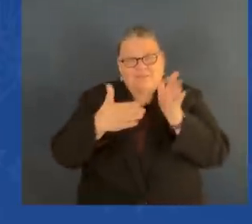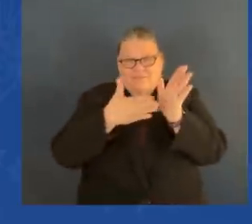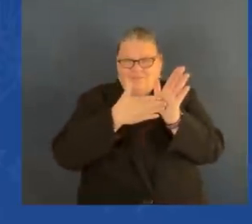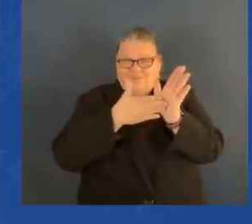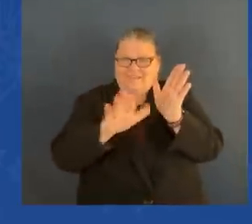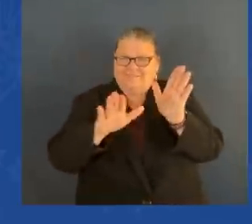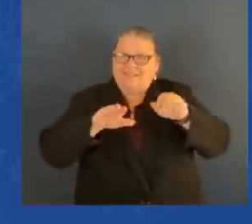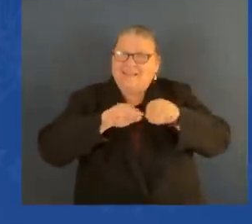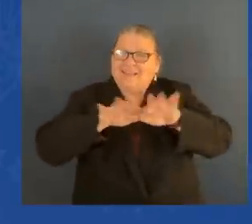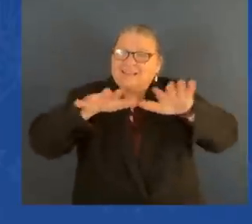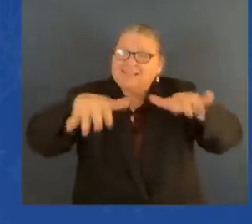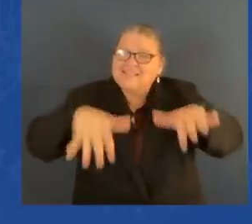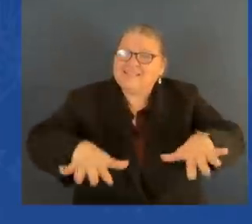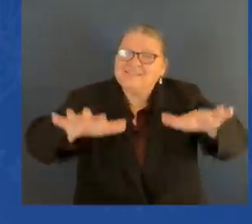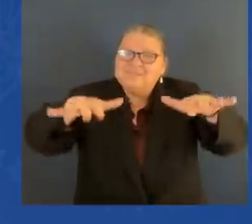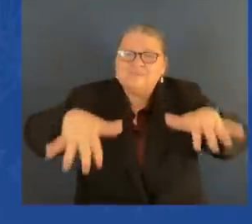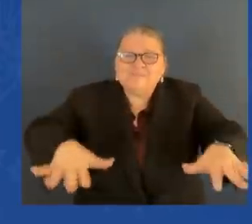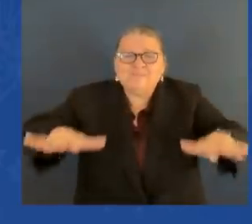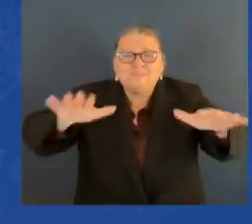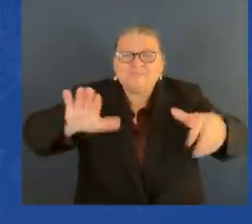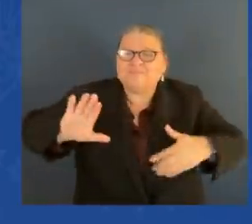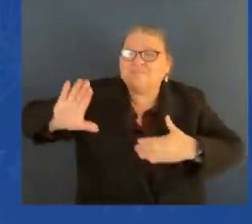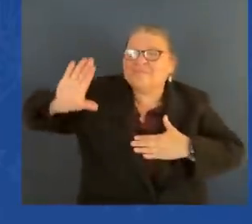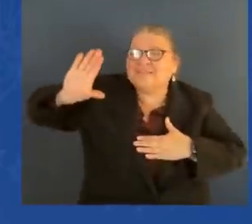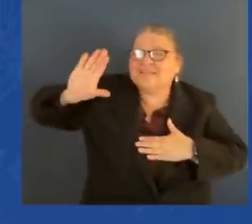Fritz's goodness and grace,